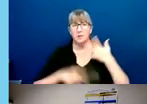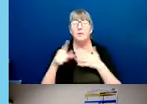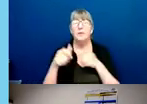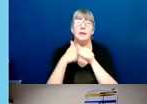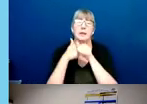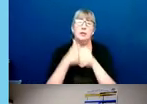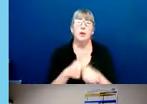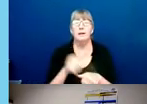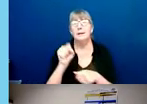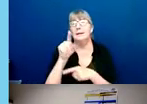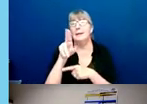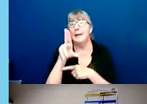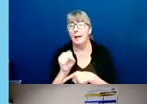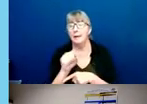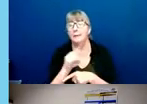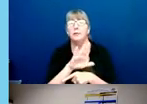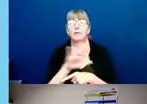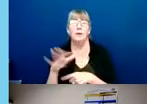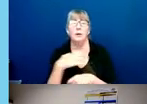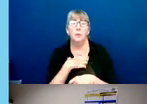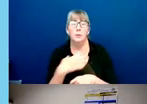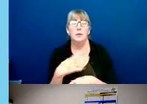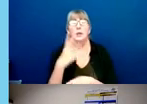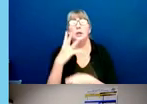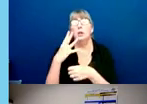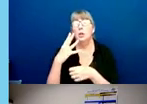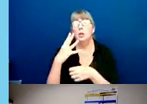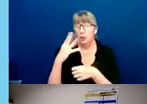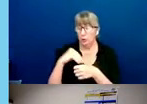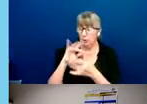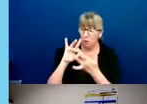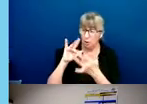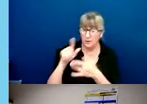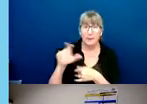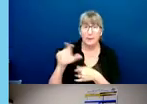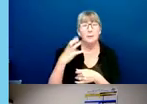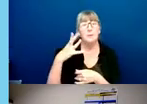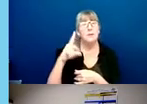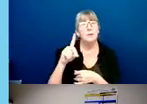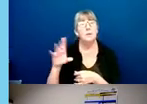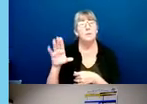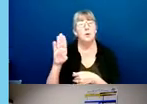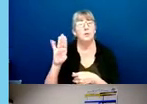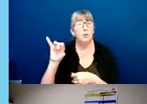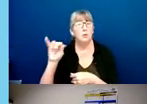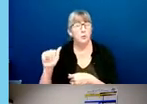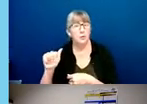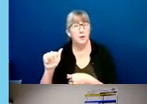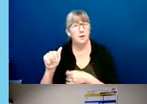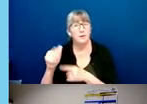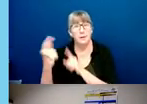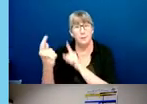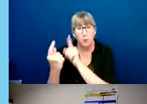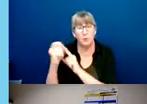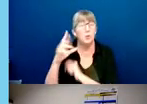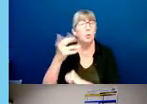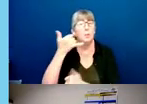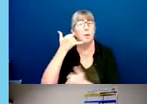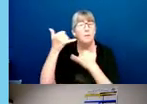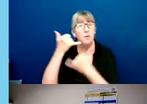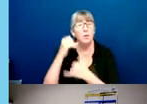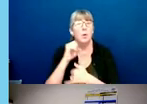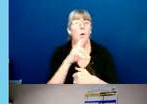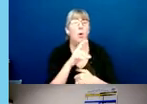complaint, including contacting CPD's Bureau of Internal Affairs in person or by telephone, or by contacting